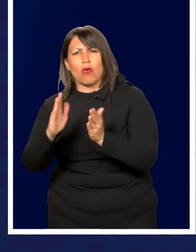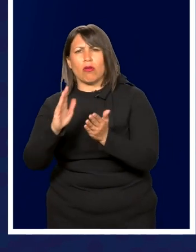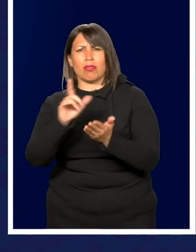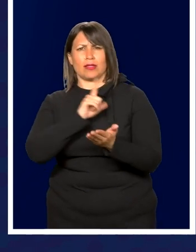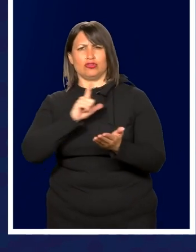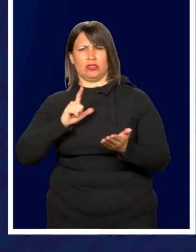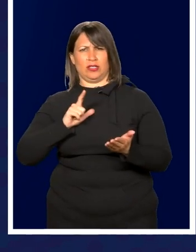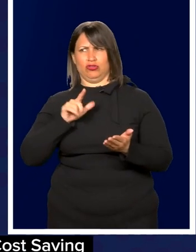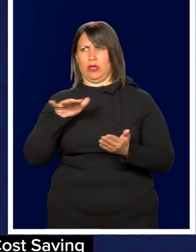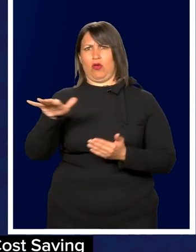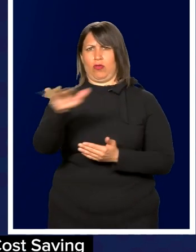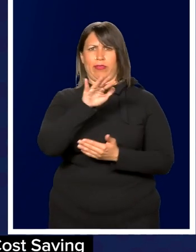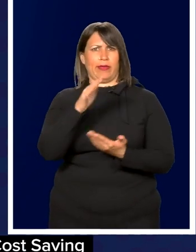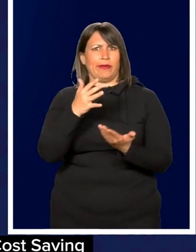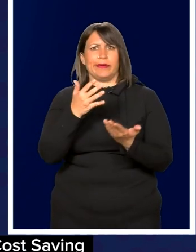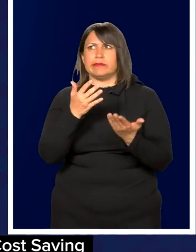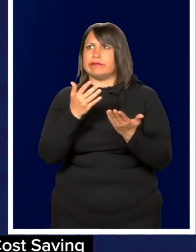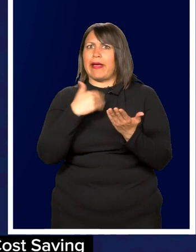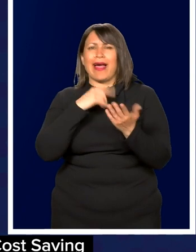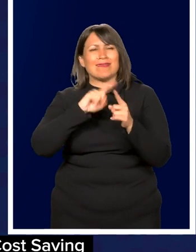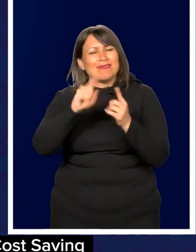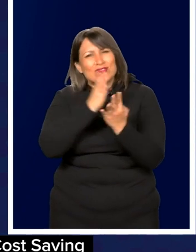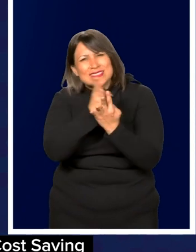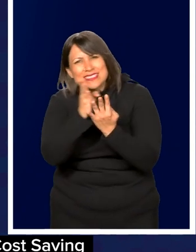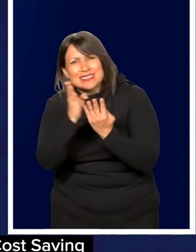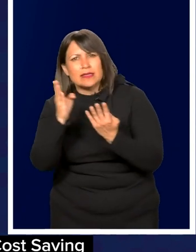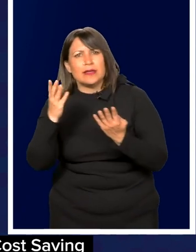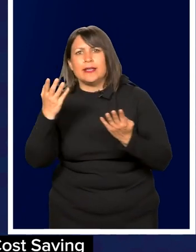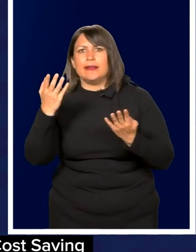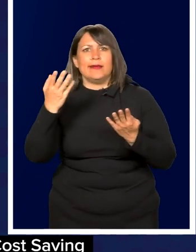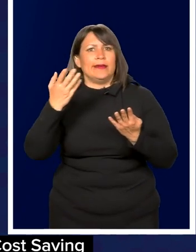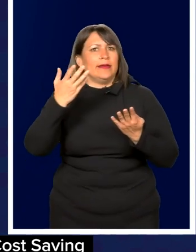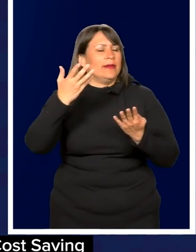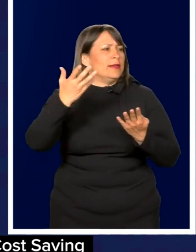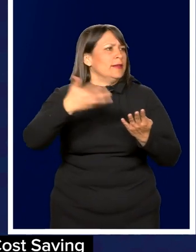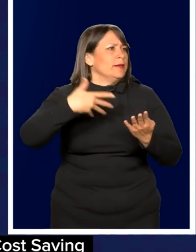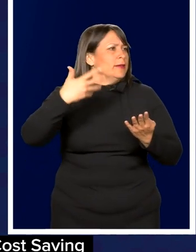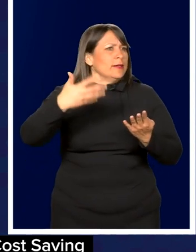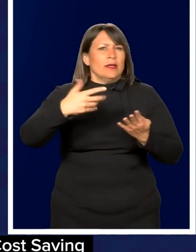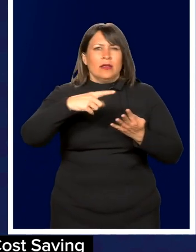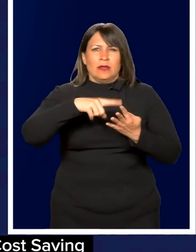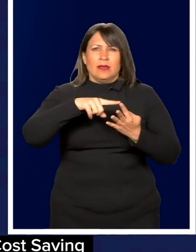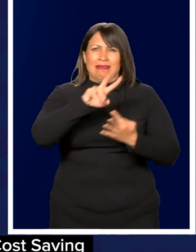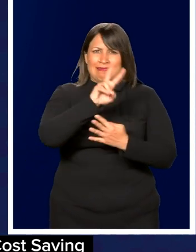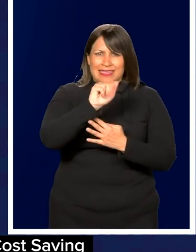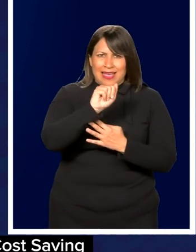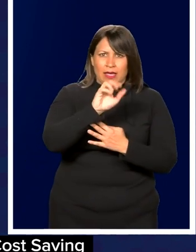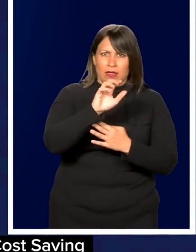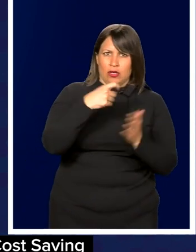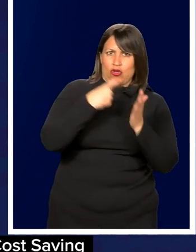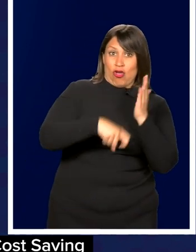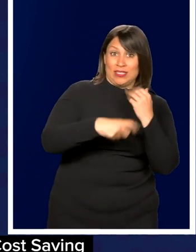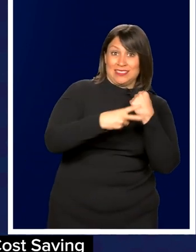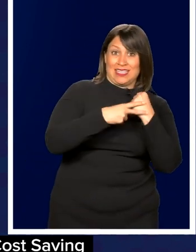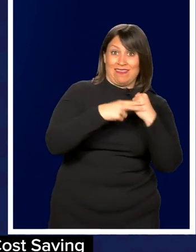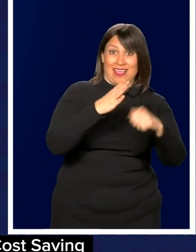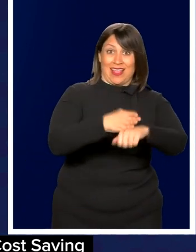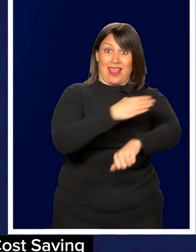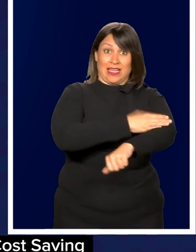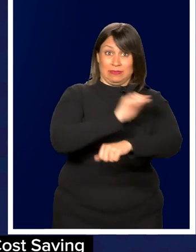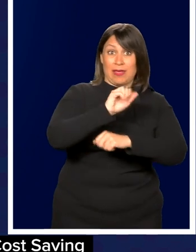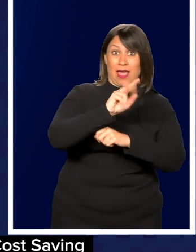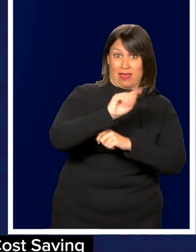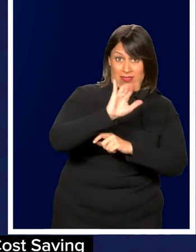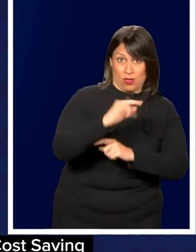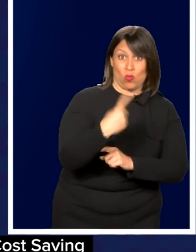that are out there dealing with everything from things that the VA Cost-Saving Enhancement